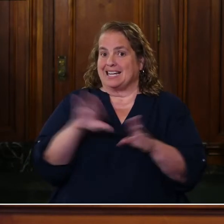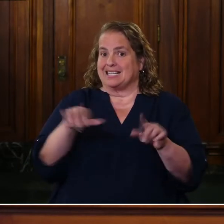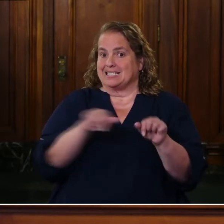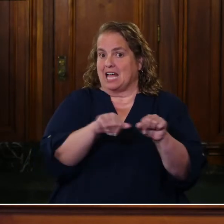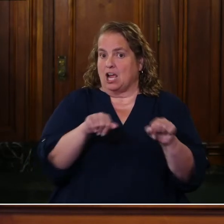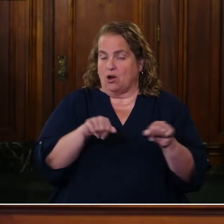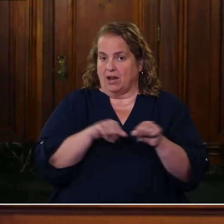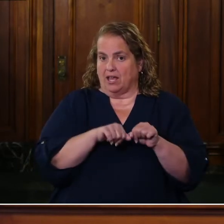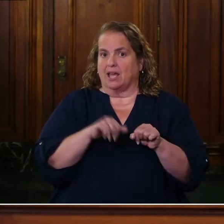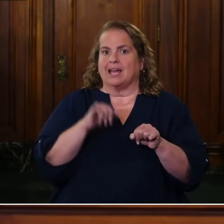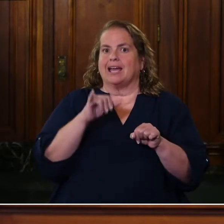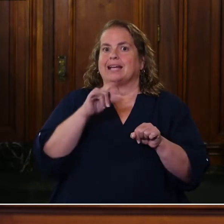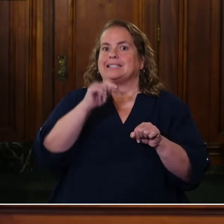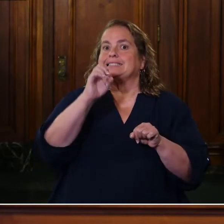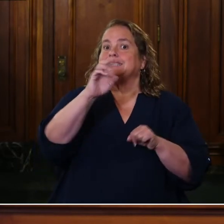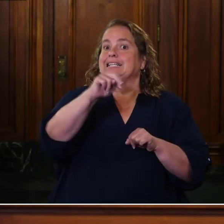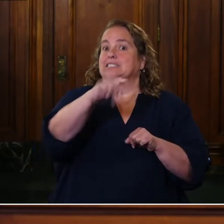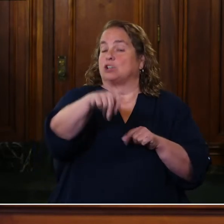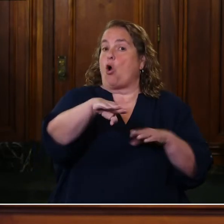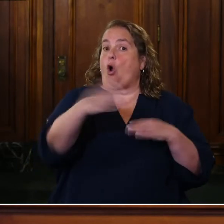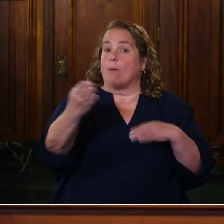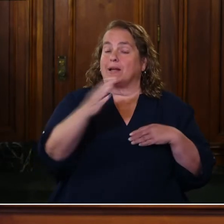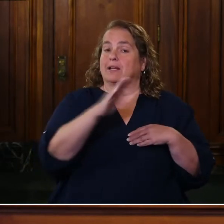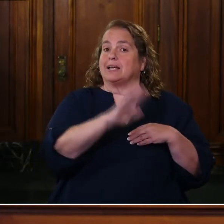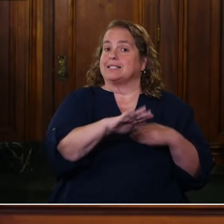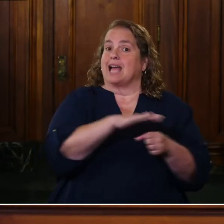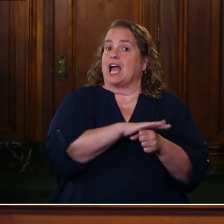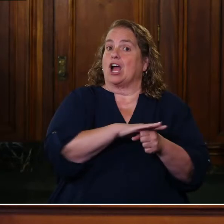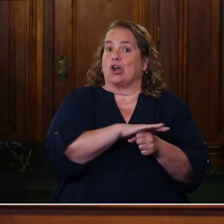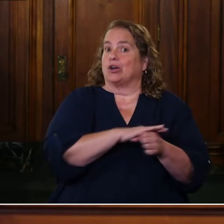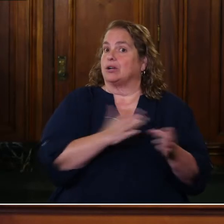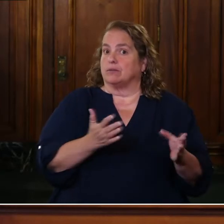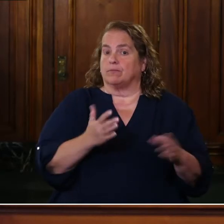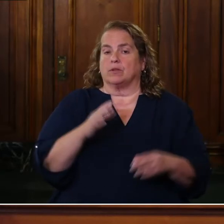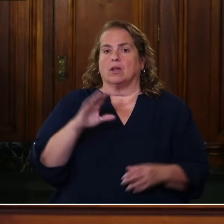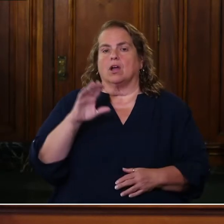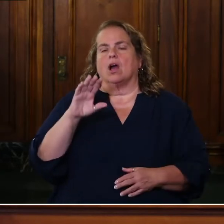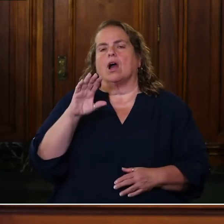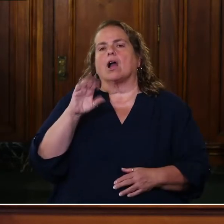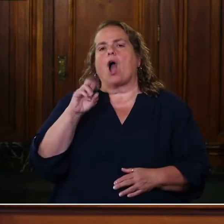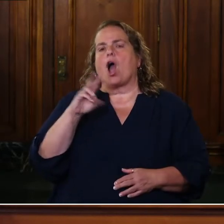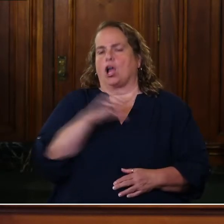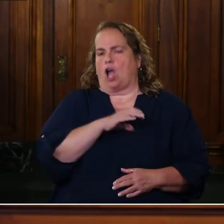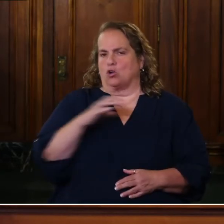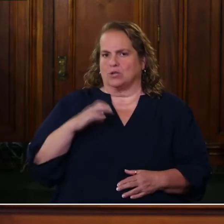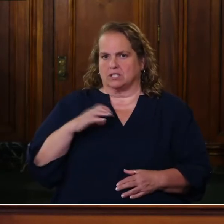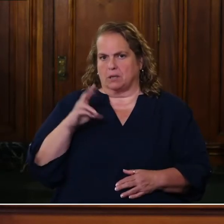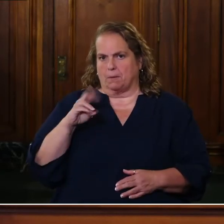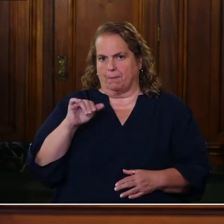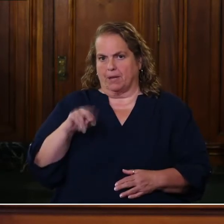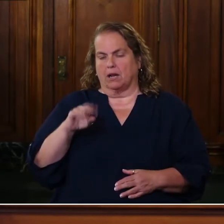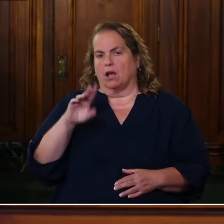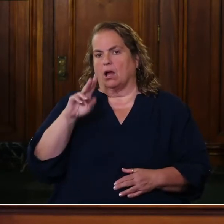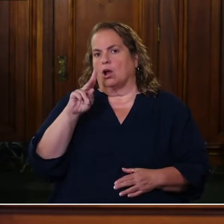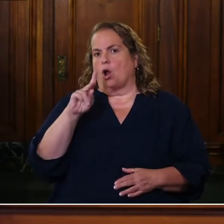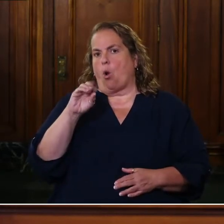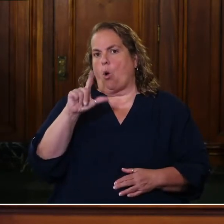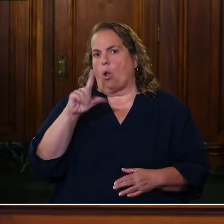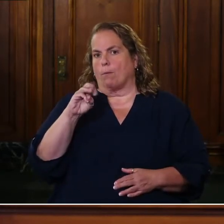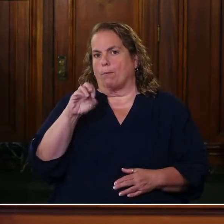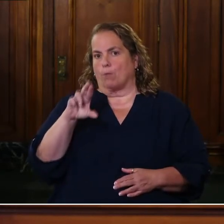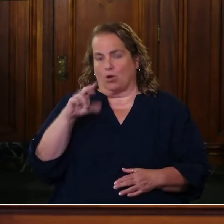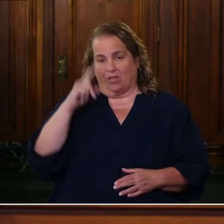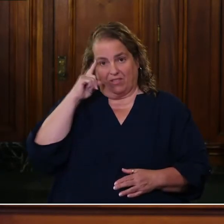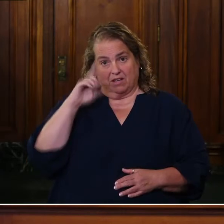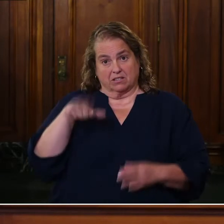killed by Tennessee. Um, uh, Congressman Comer, um, thinks opening all businesses right now is